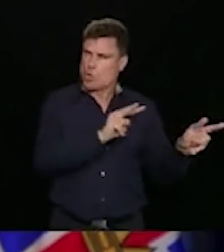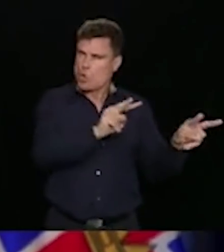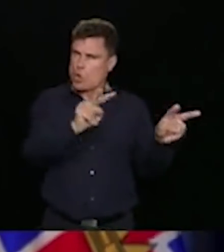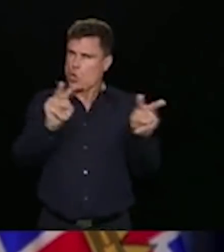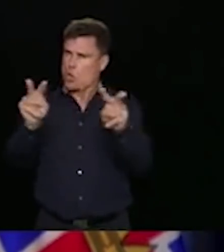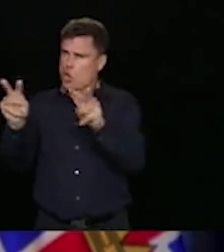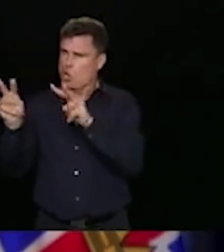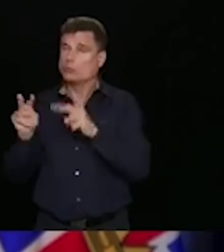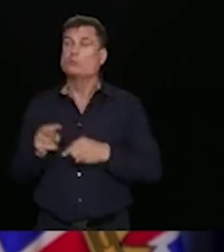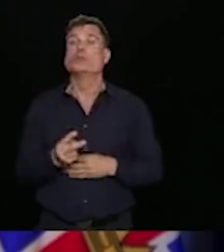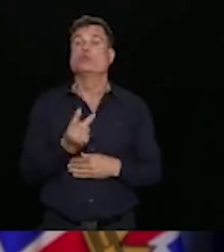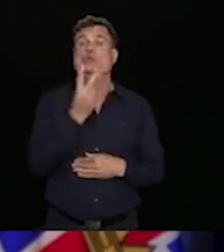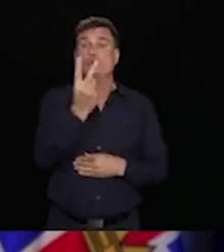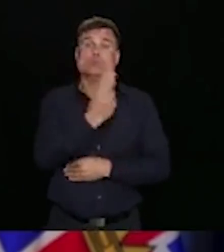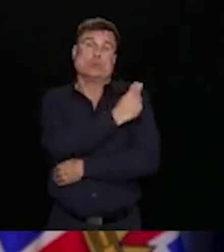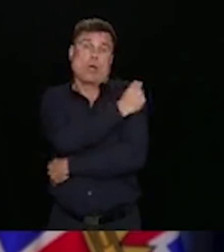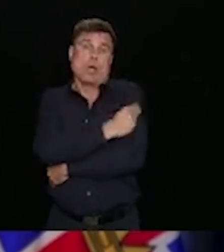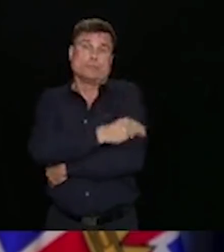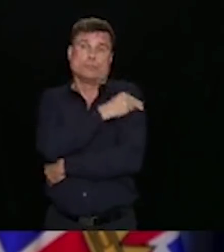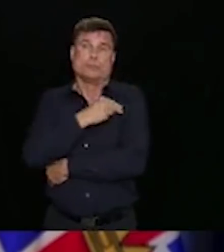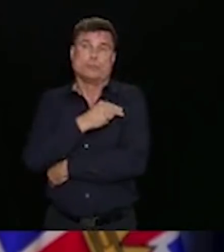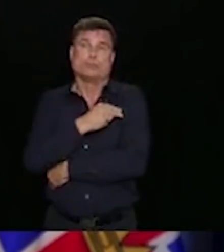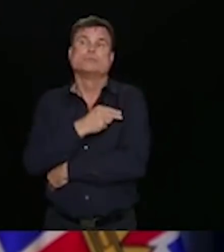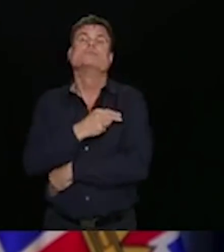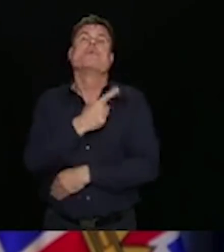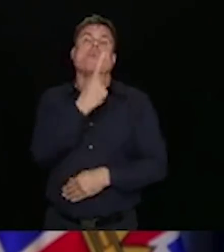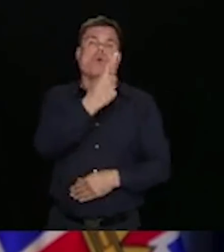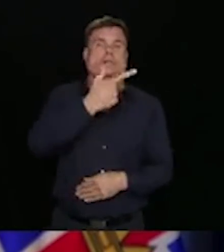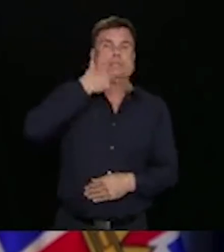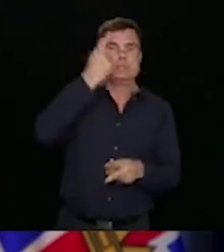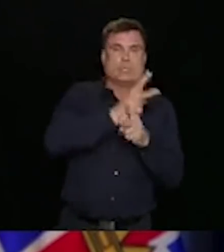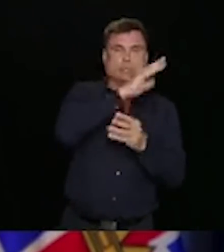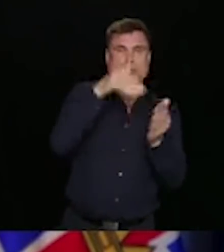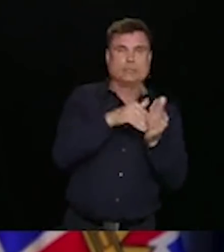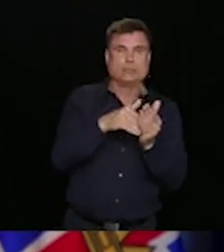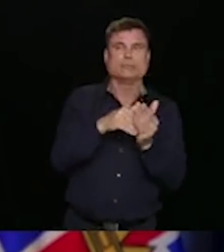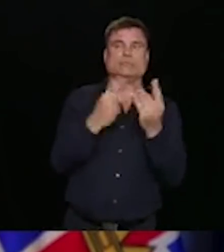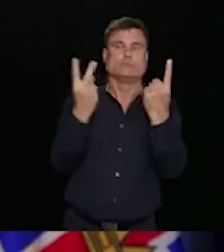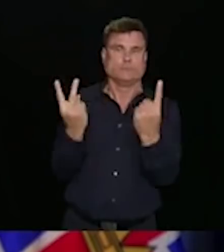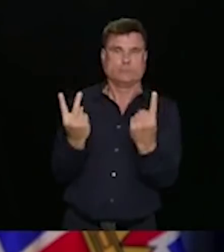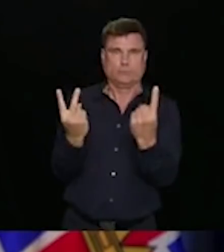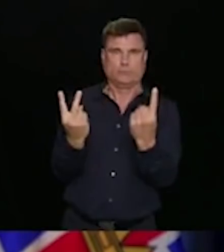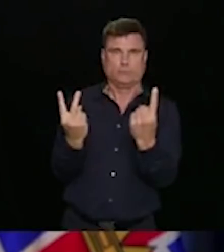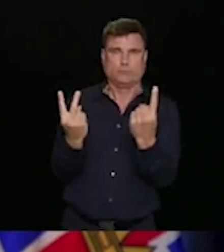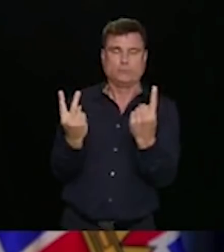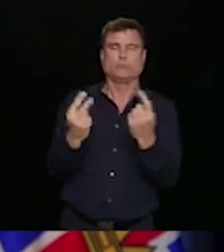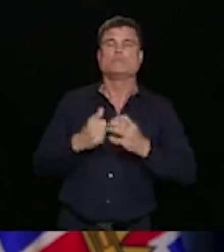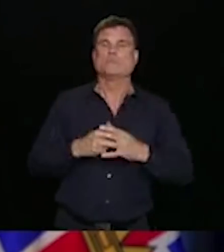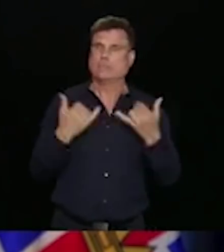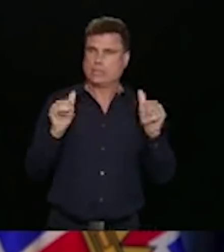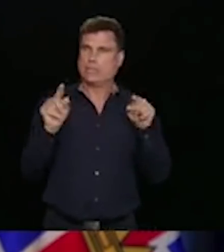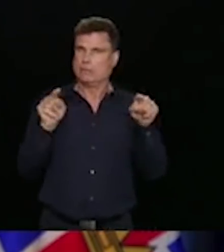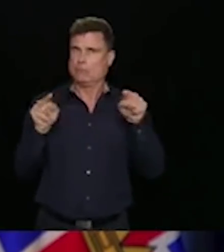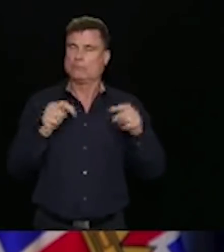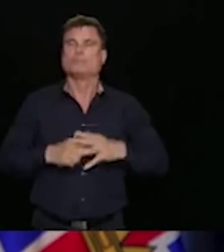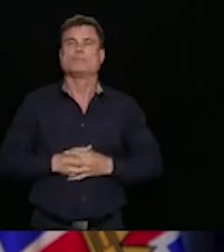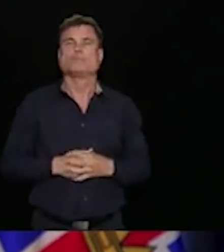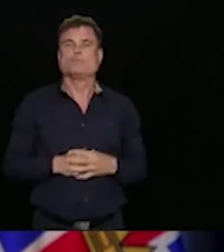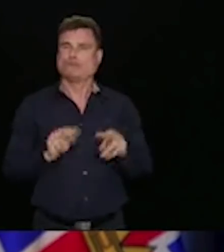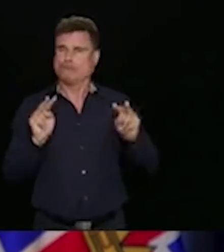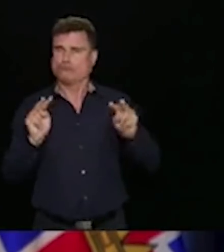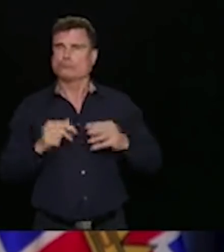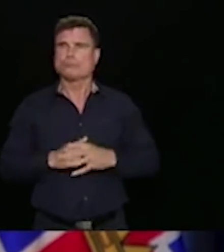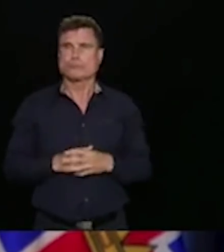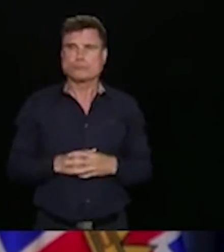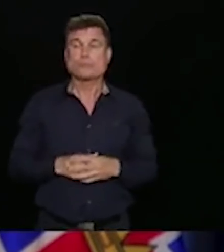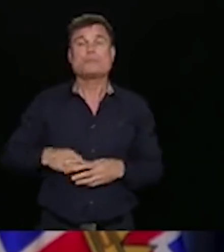facilities. We do continue to have exposure events that we are monitoring across the province, many of them in